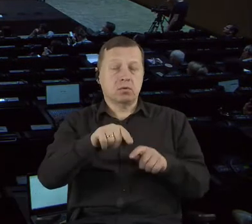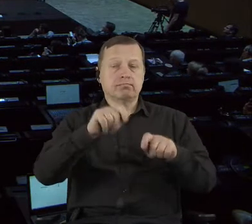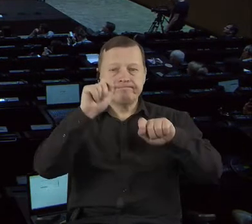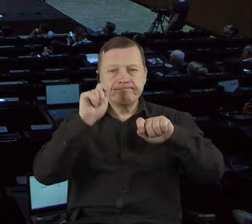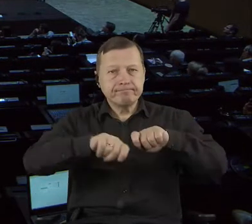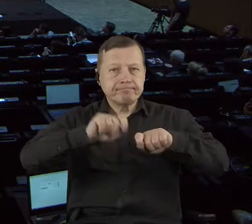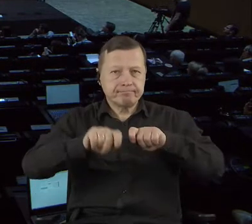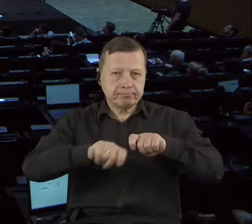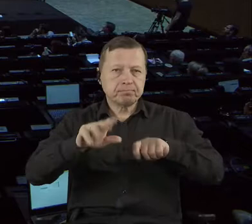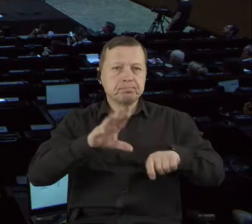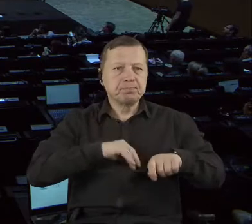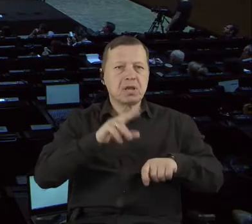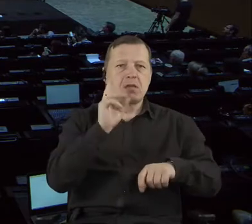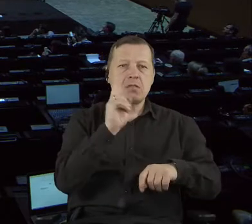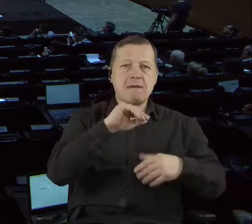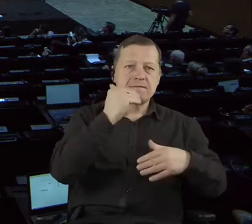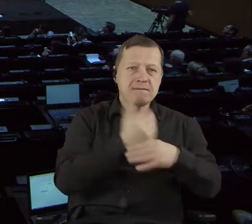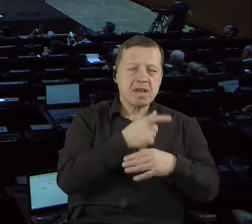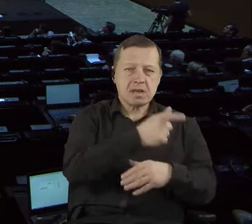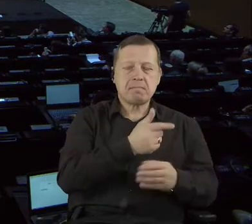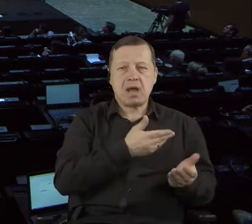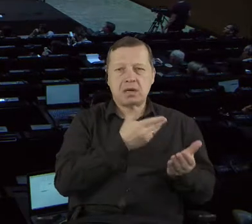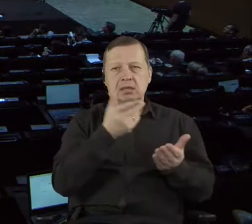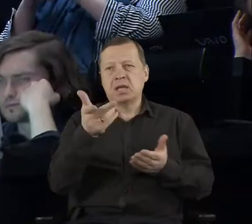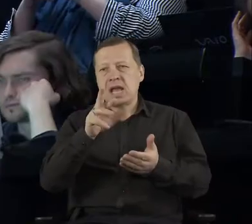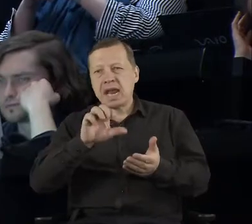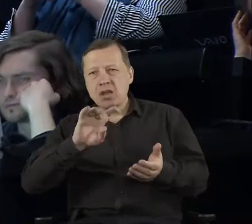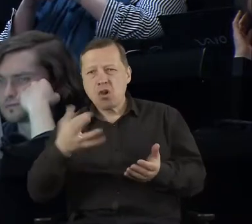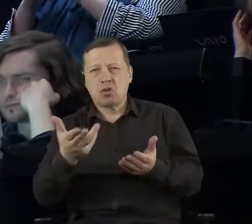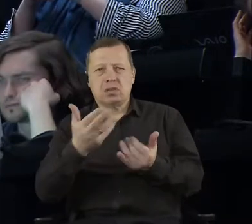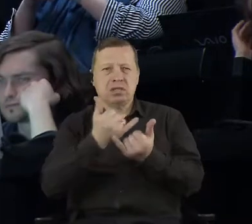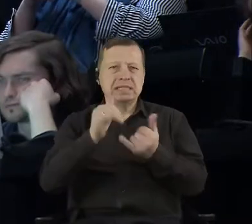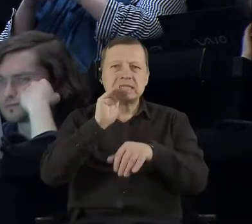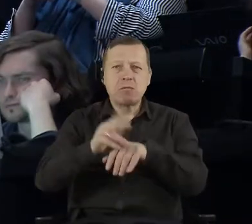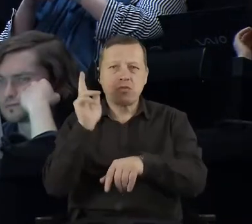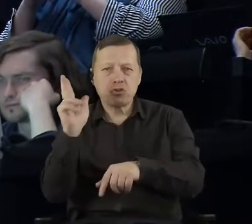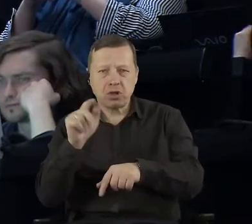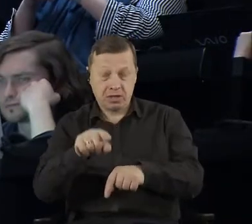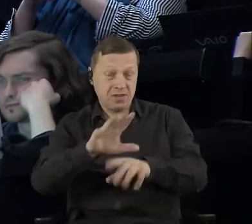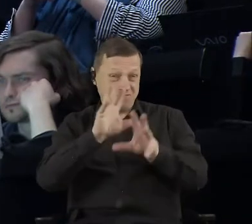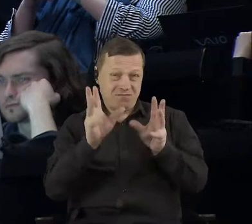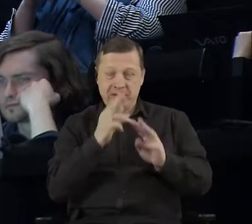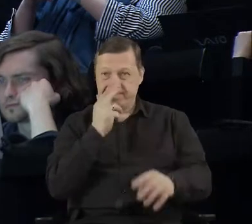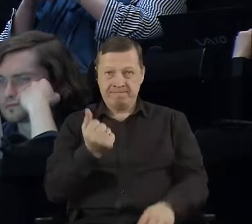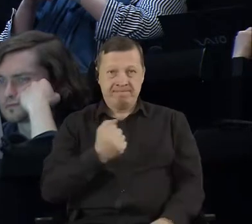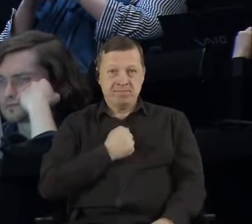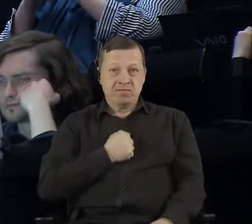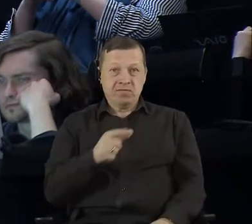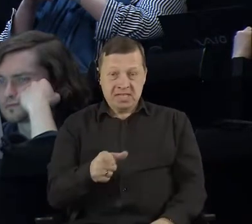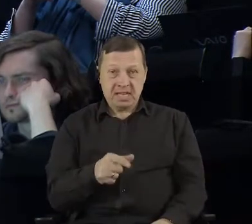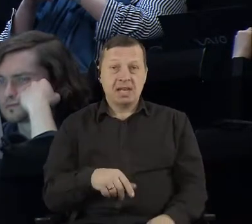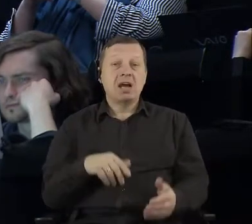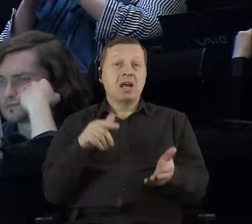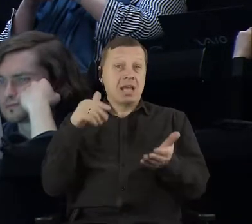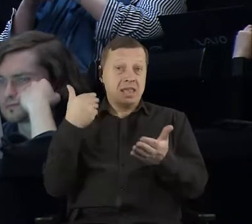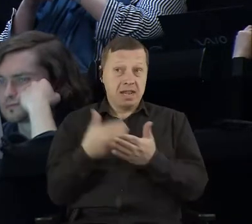was also to create a platform that would close the feedback loop. I know that we are hearing that quite